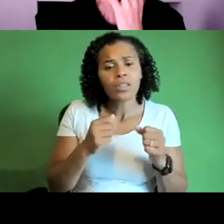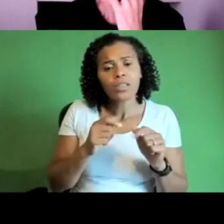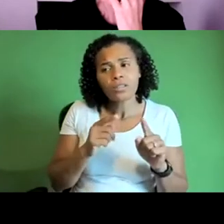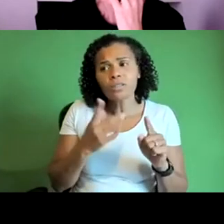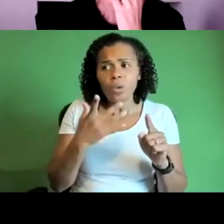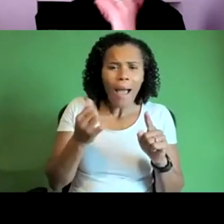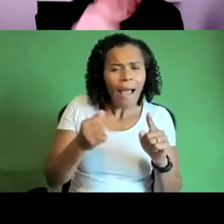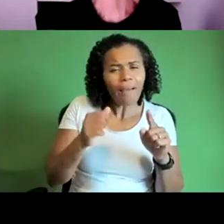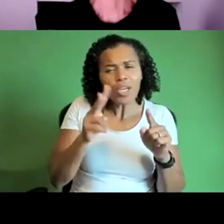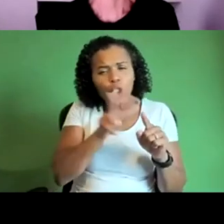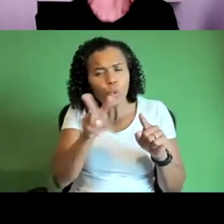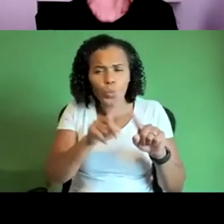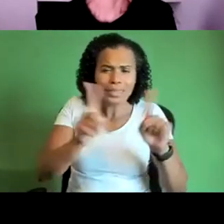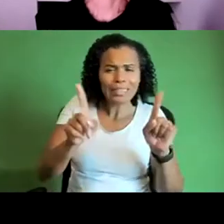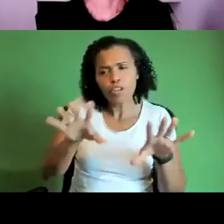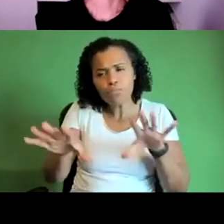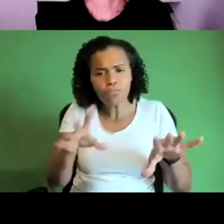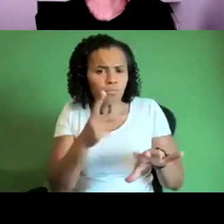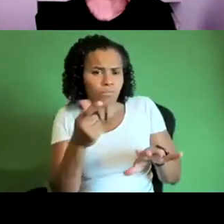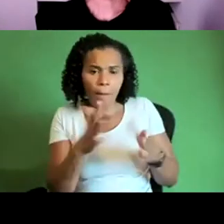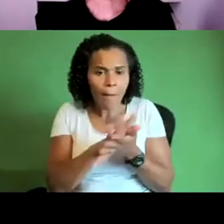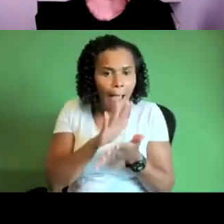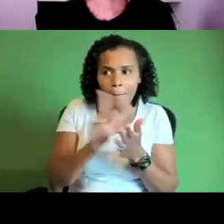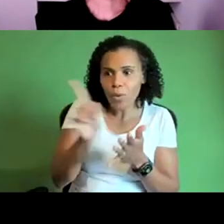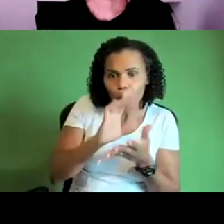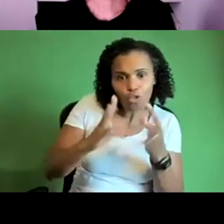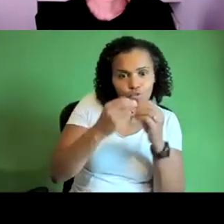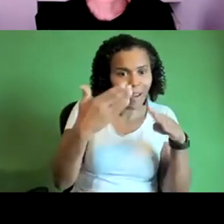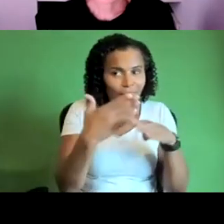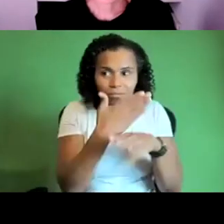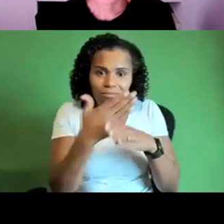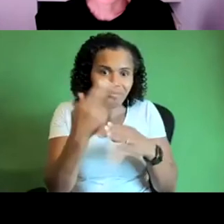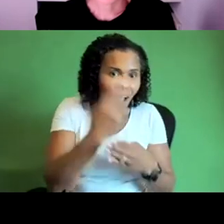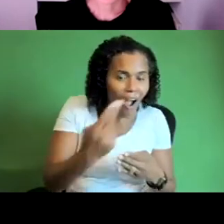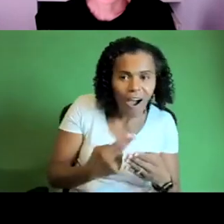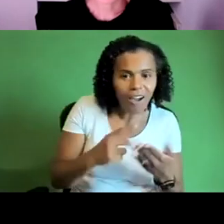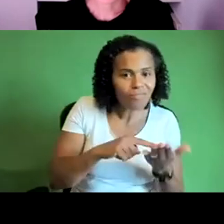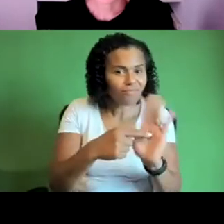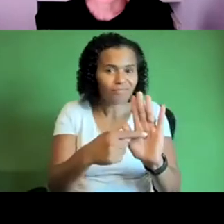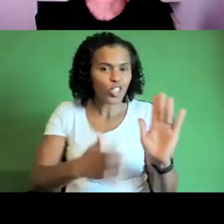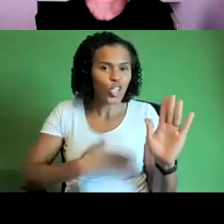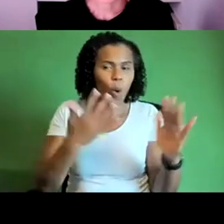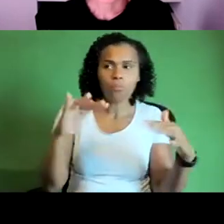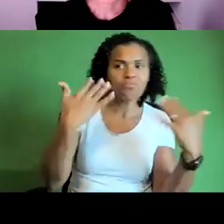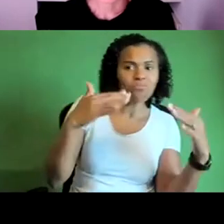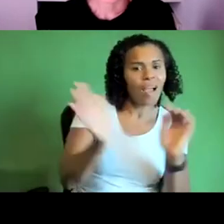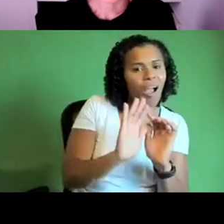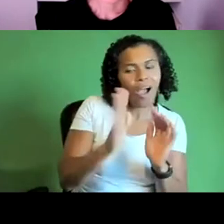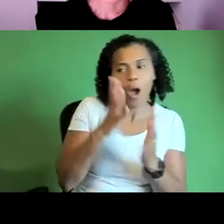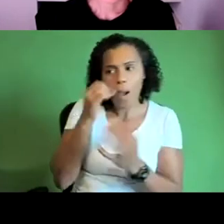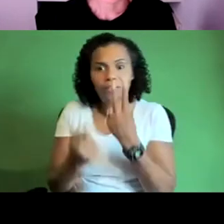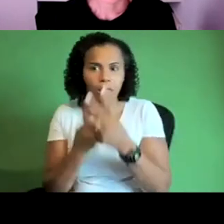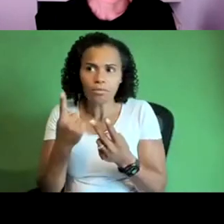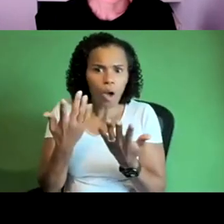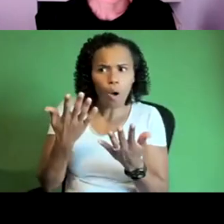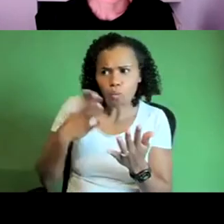yeah it's just important to acknowledge that there are lots of different ways of making work and lots of ways in which it can